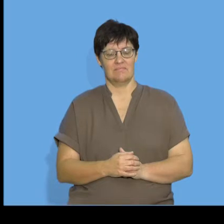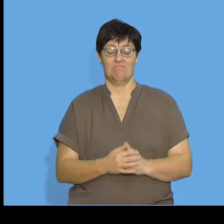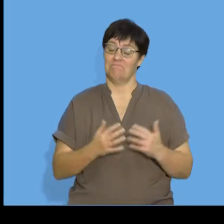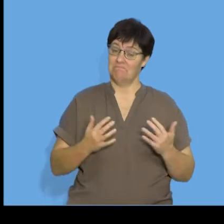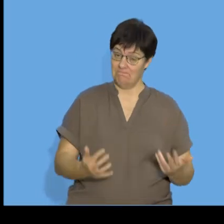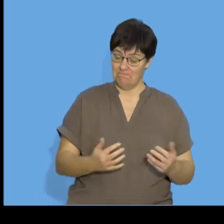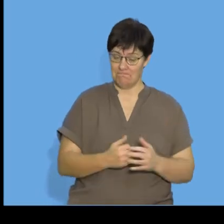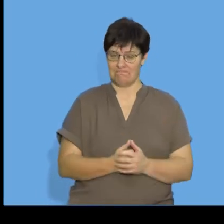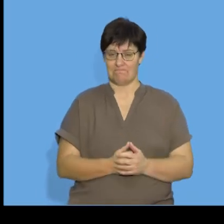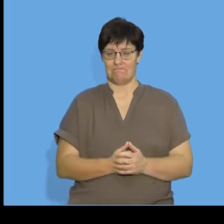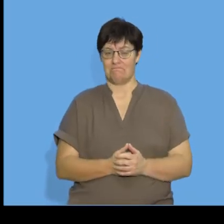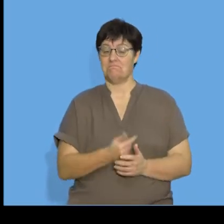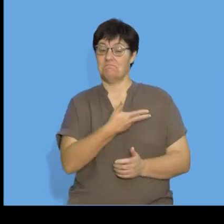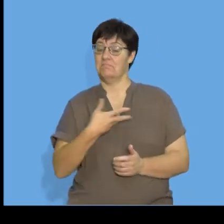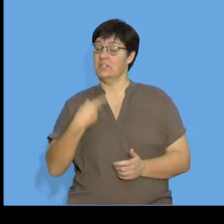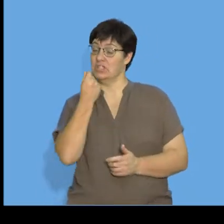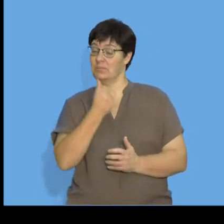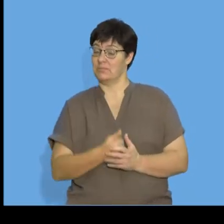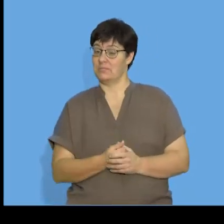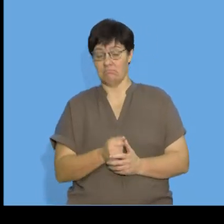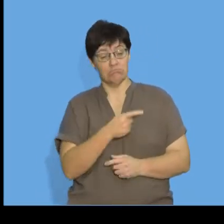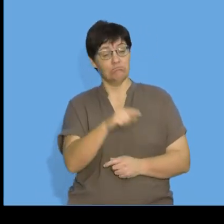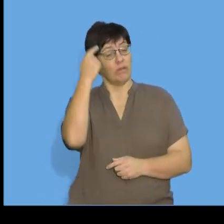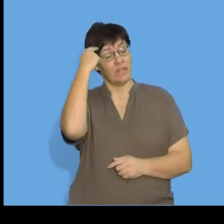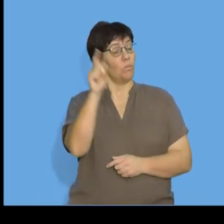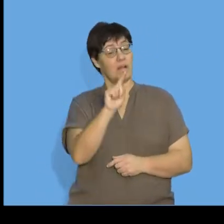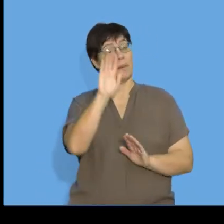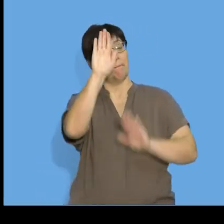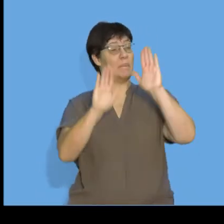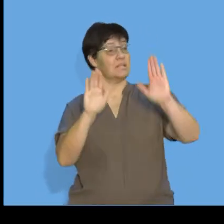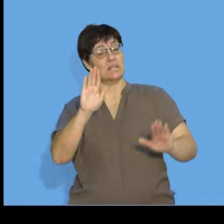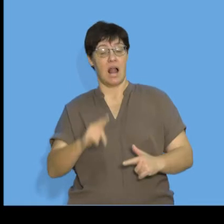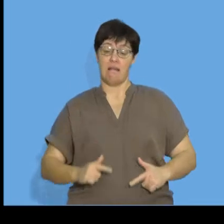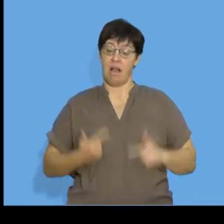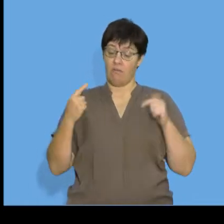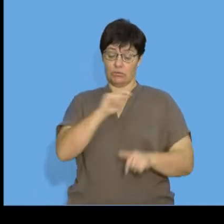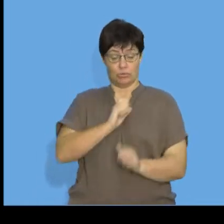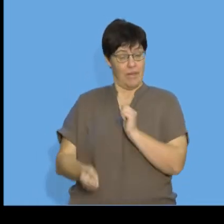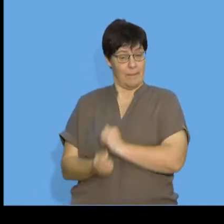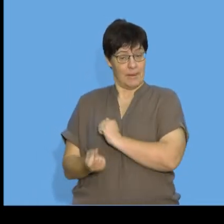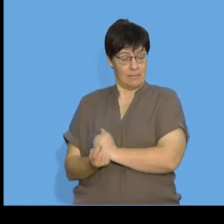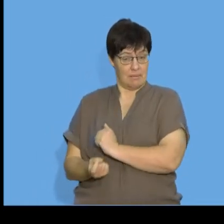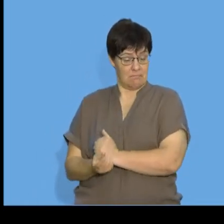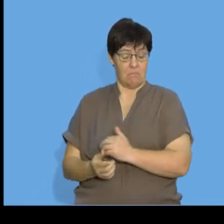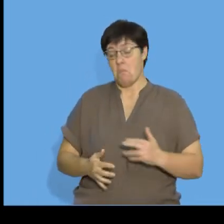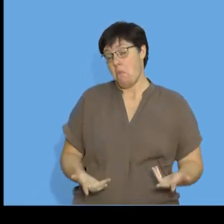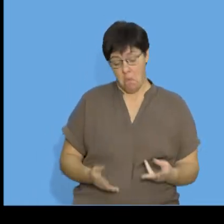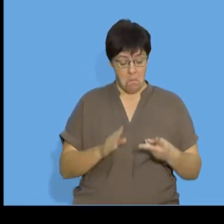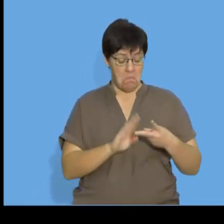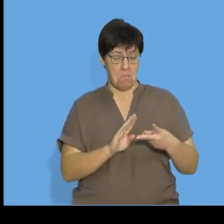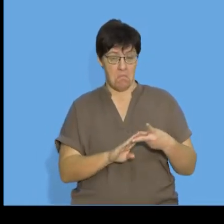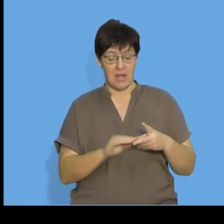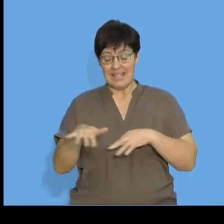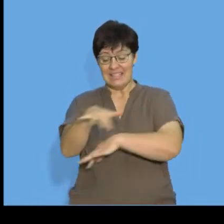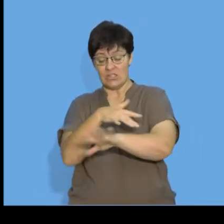So, ladies and gentlemen, have you ever thought about patterns that occur in real life? Or if patterns can link to